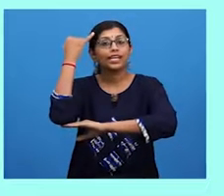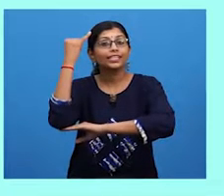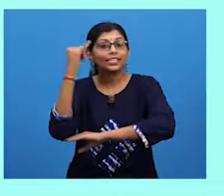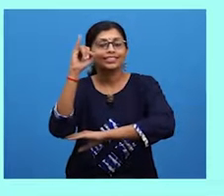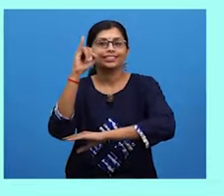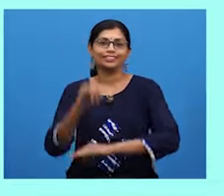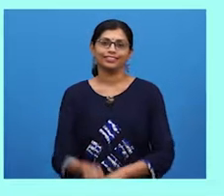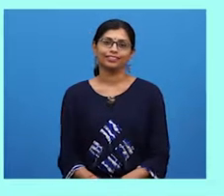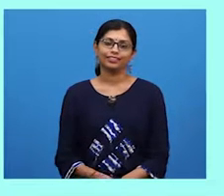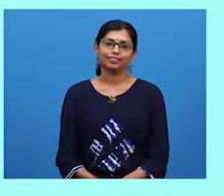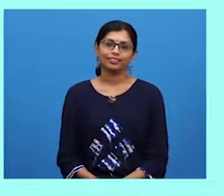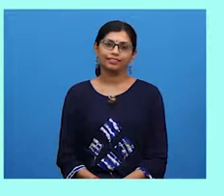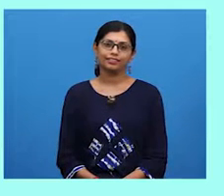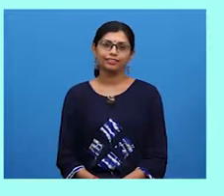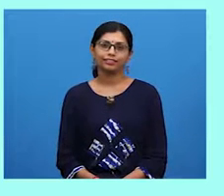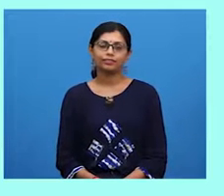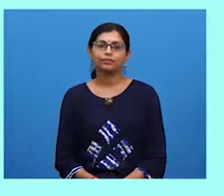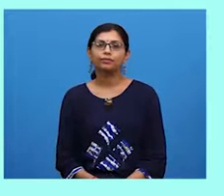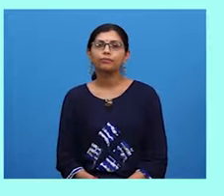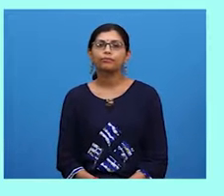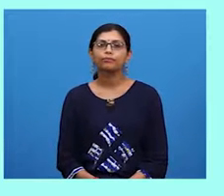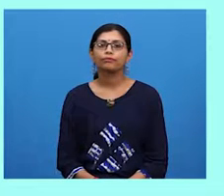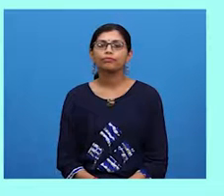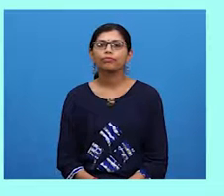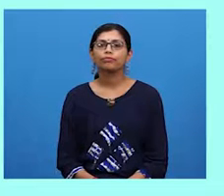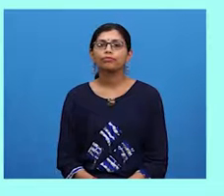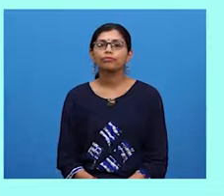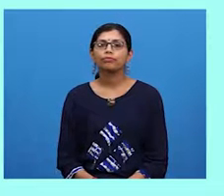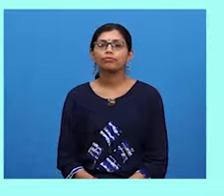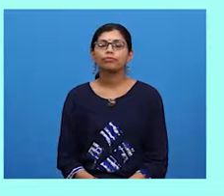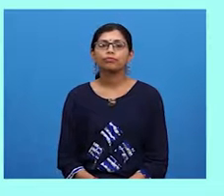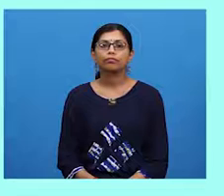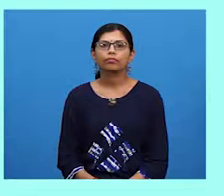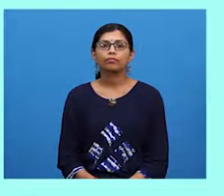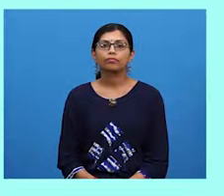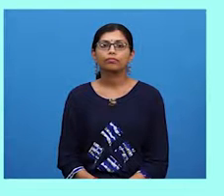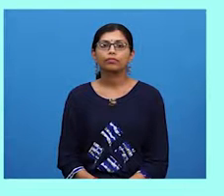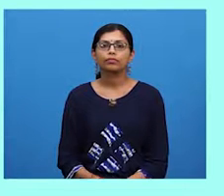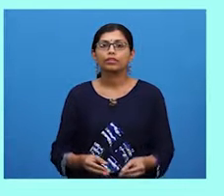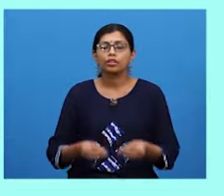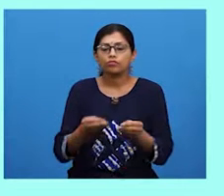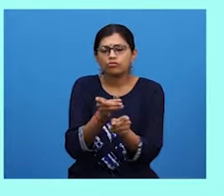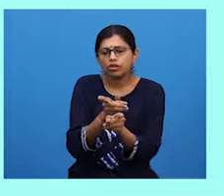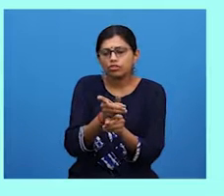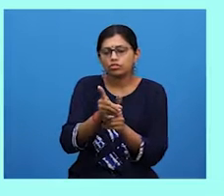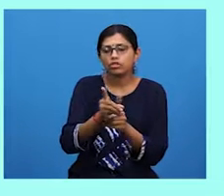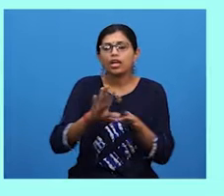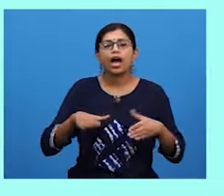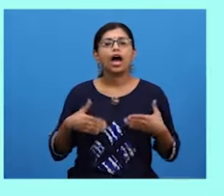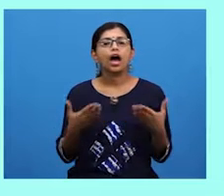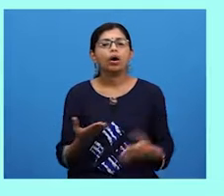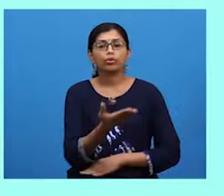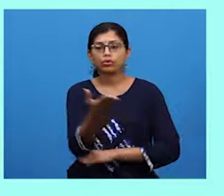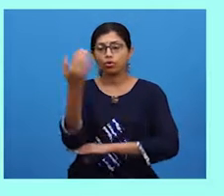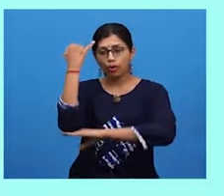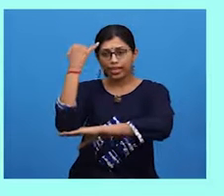More importantly, a topic sentence gives direction to how your